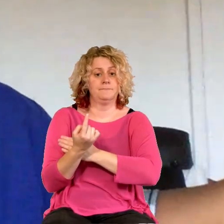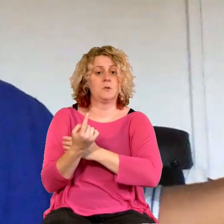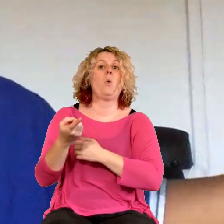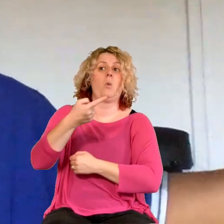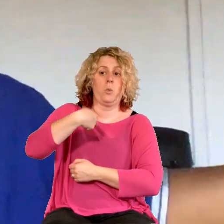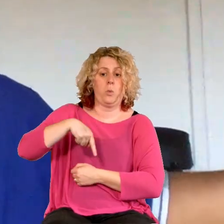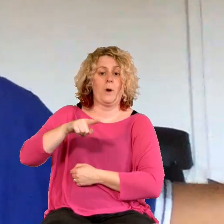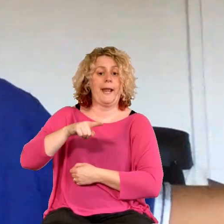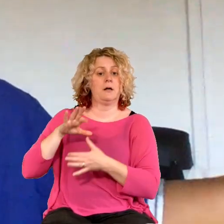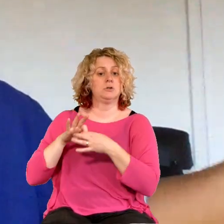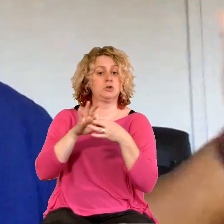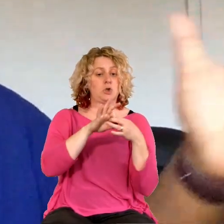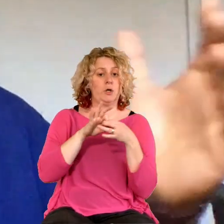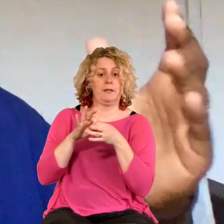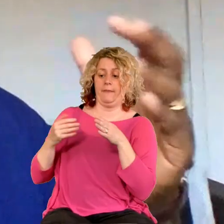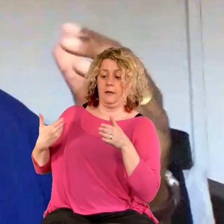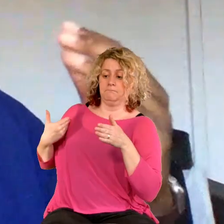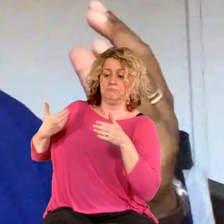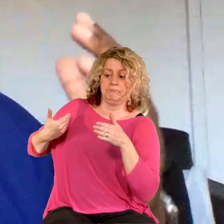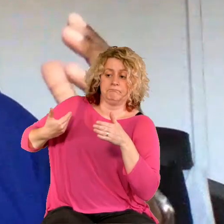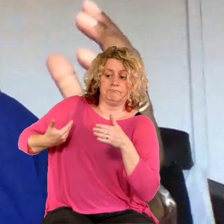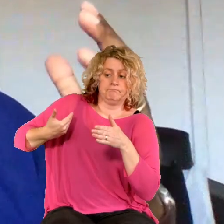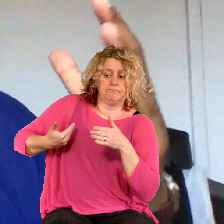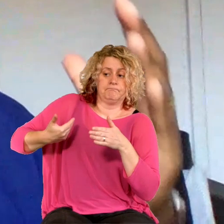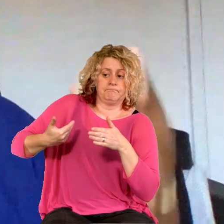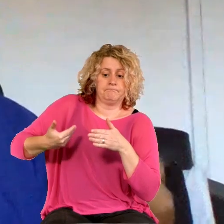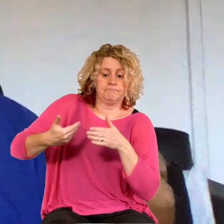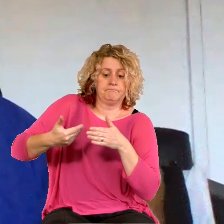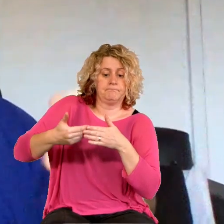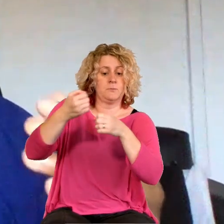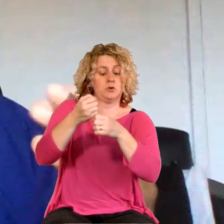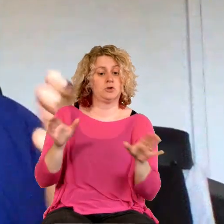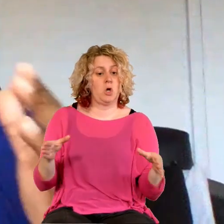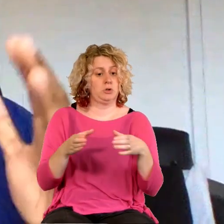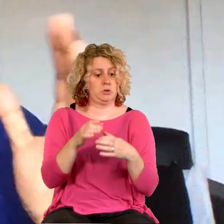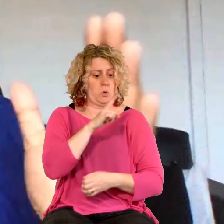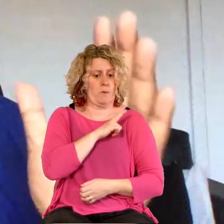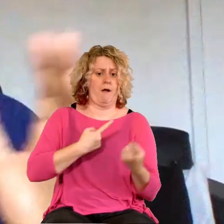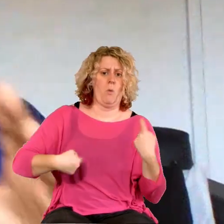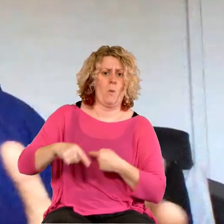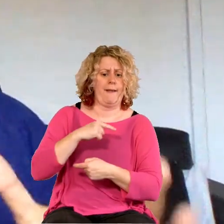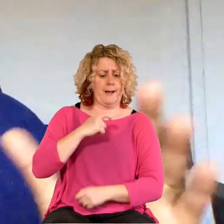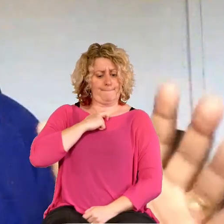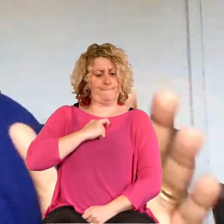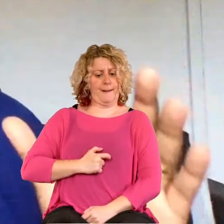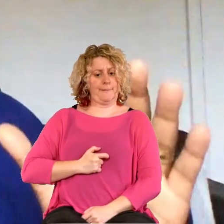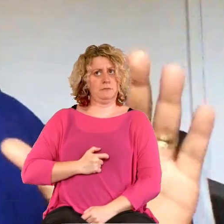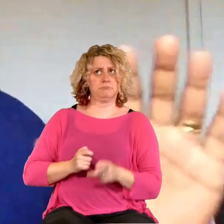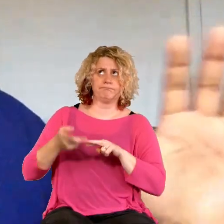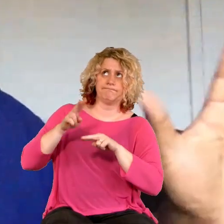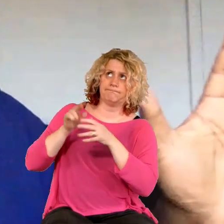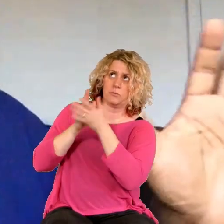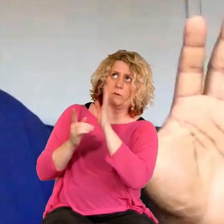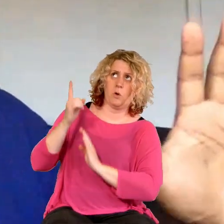of the church of ages as the people of God, separating ourselves